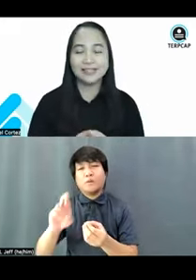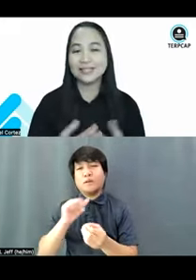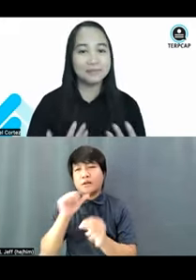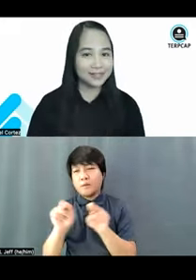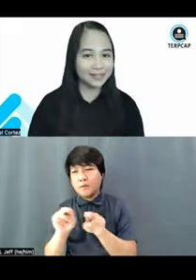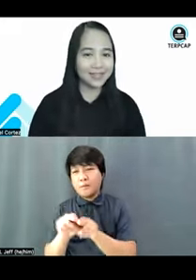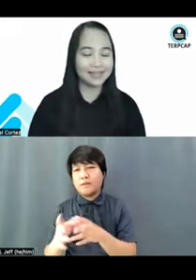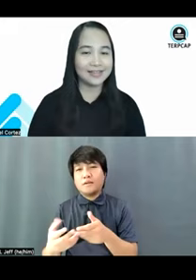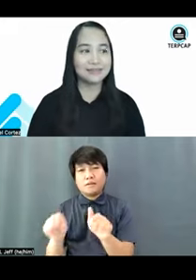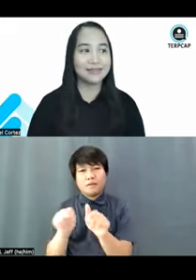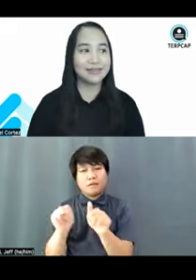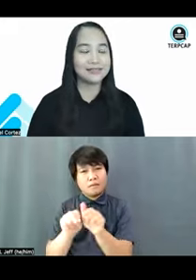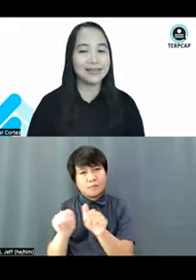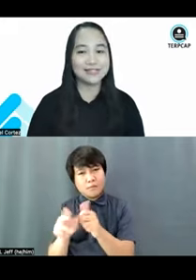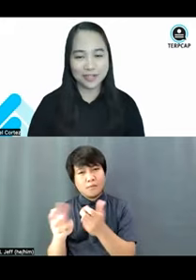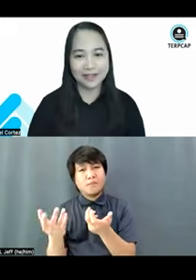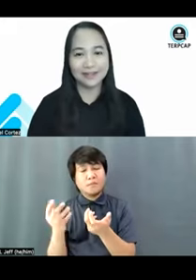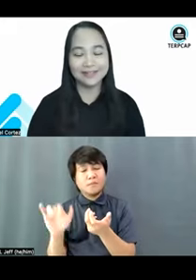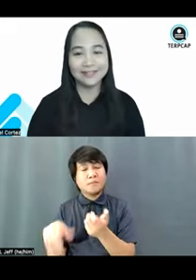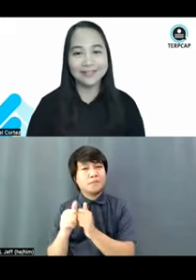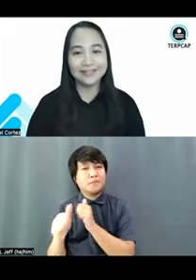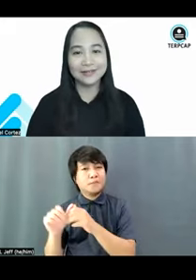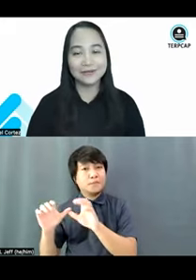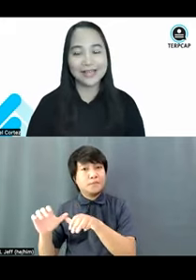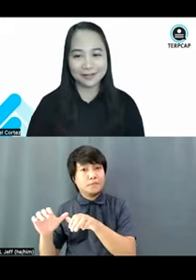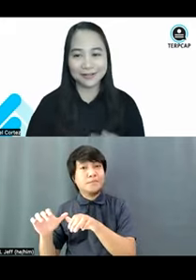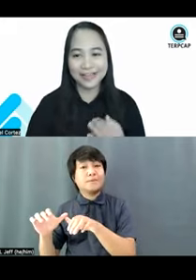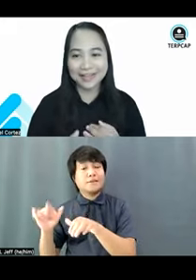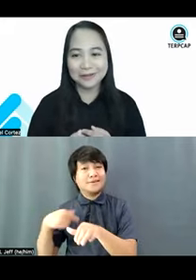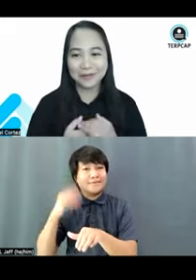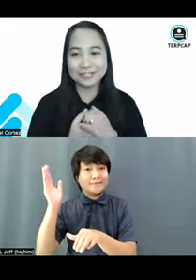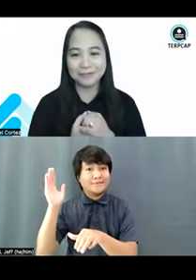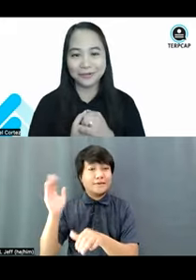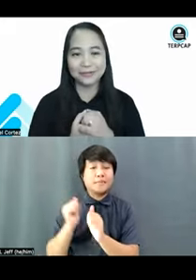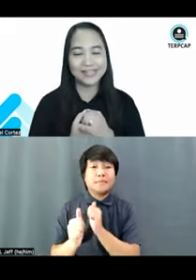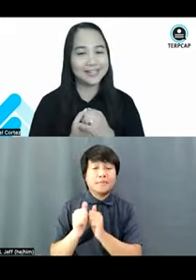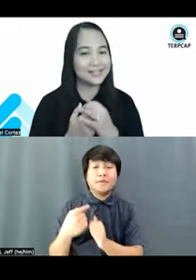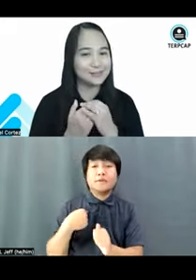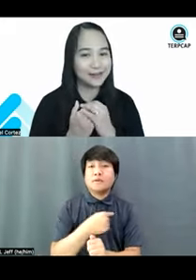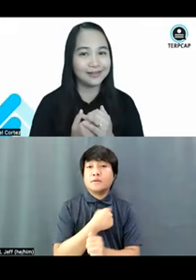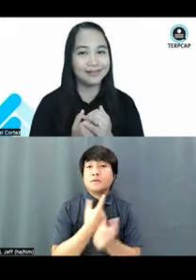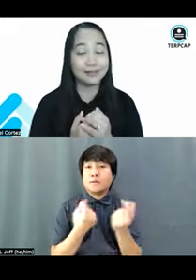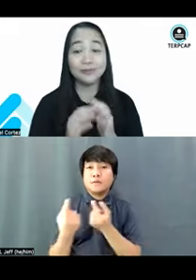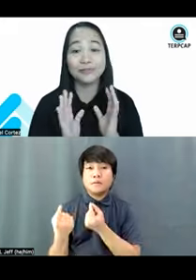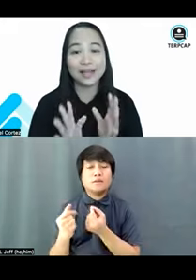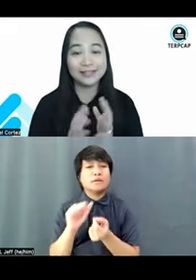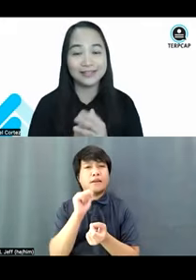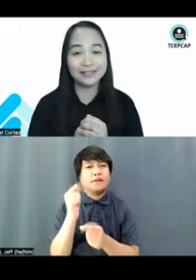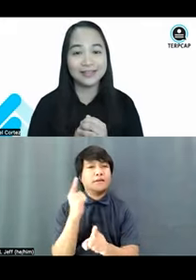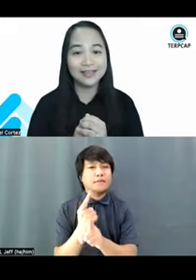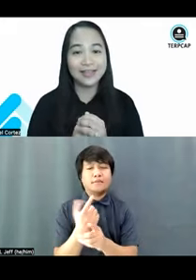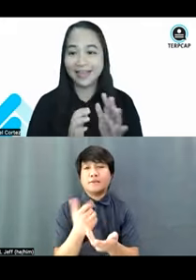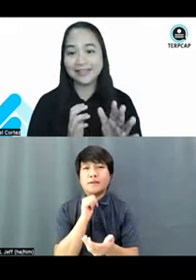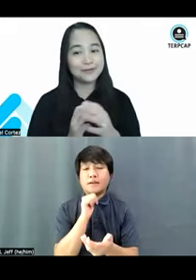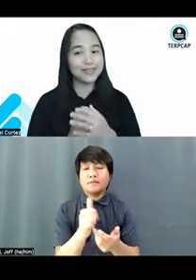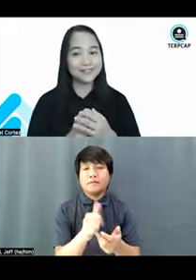disability, again, as, as, as I shared, you know, as our guiding principle, it is not an abnormality.